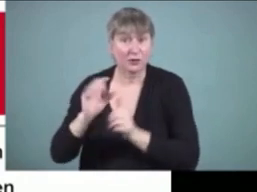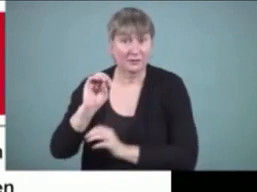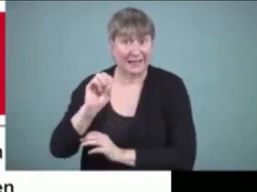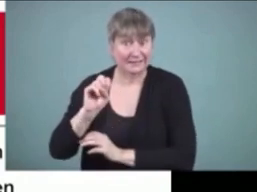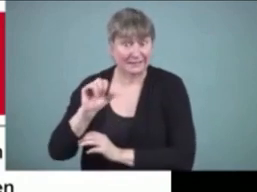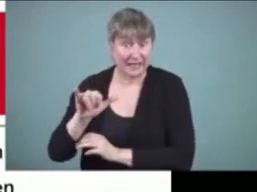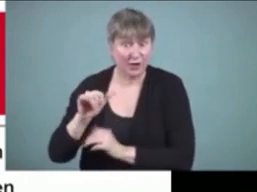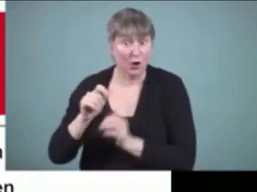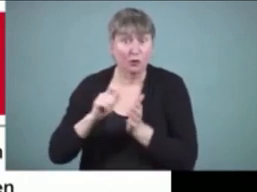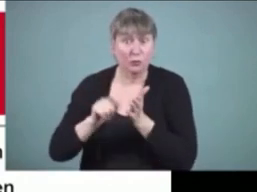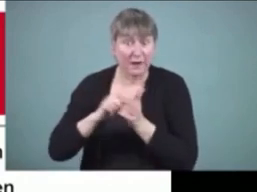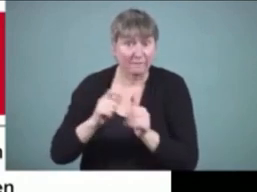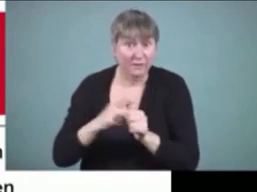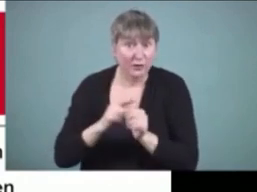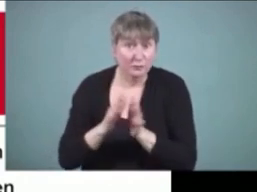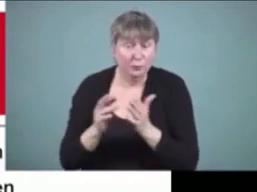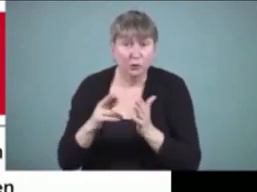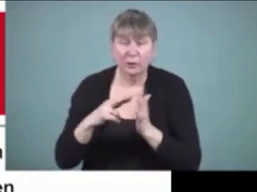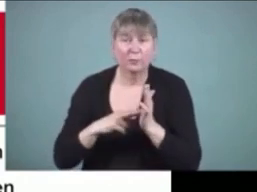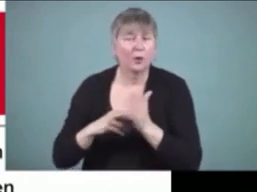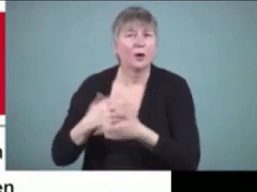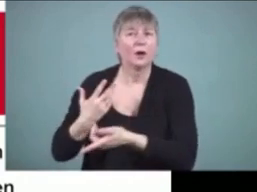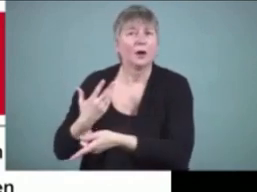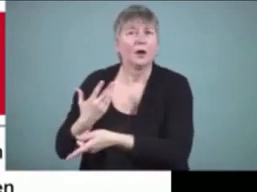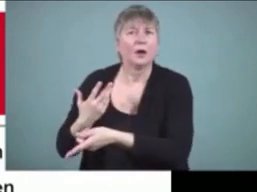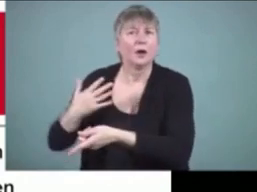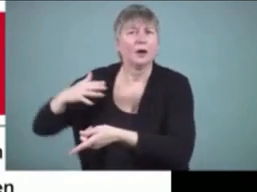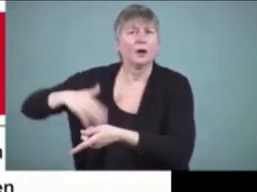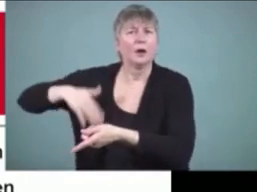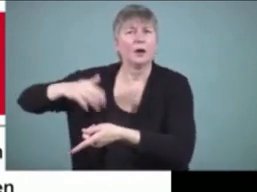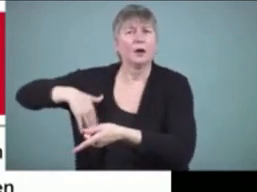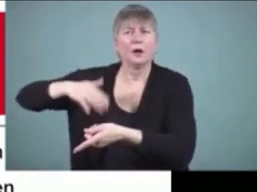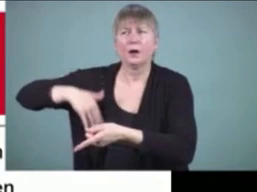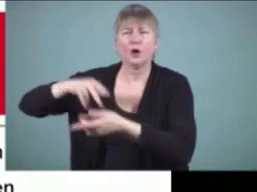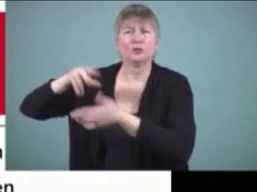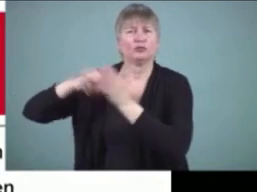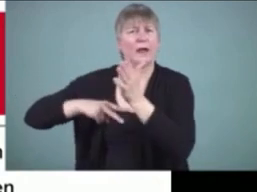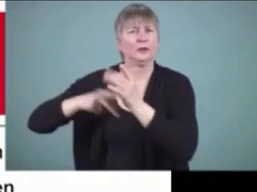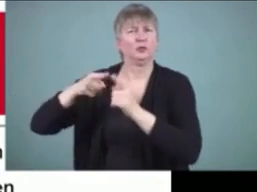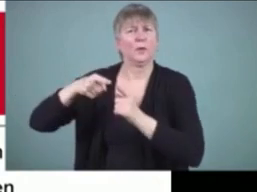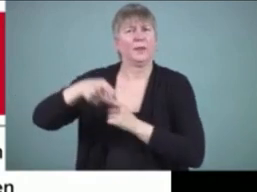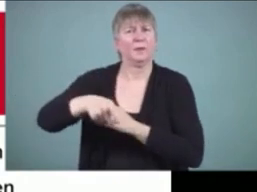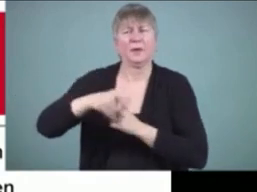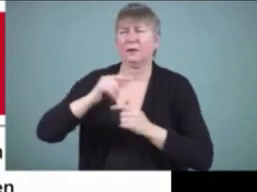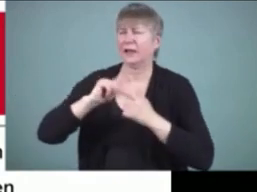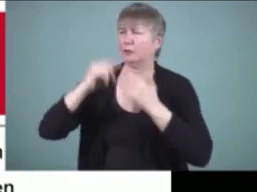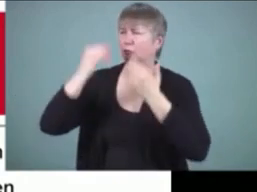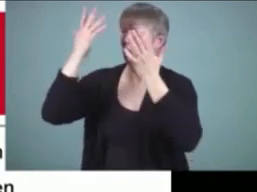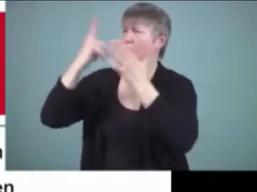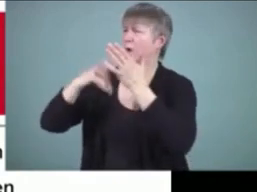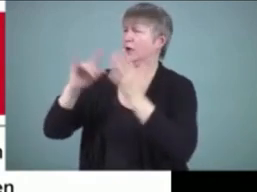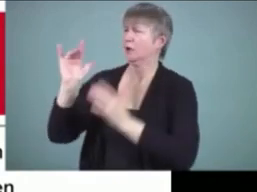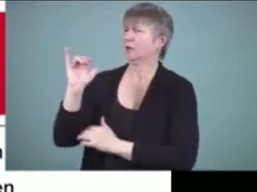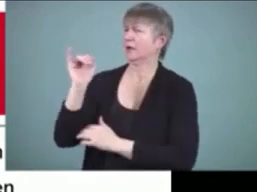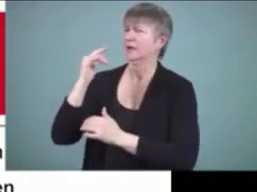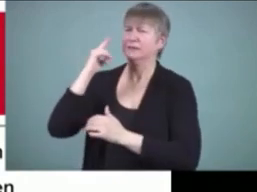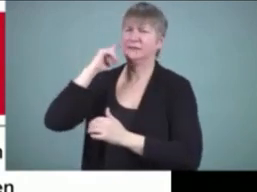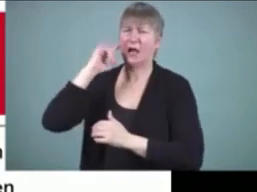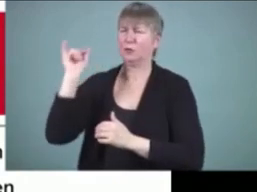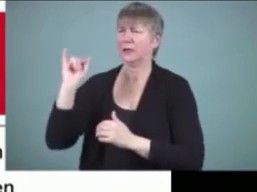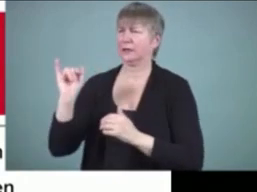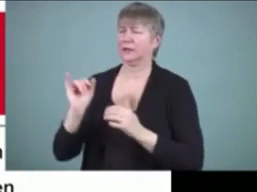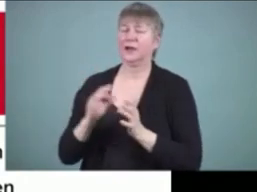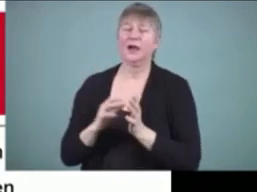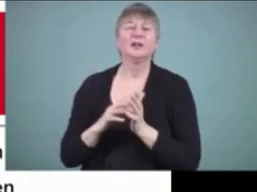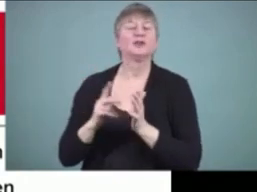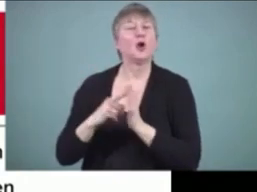one so they have no model in their heads of what that type of text sounds like so reading aloud from a range